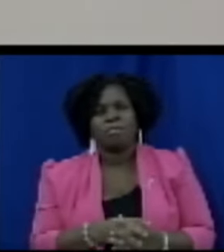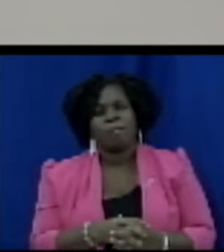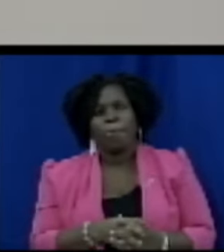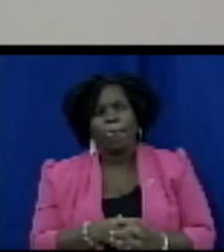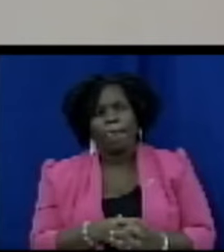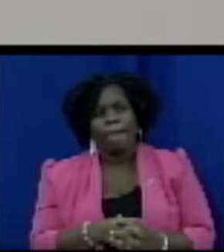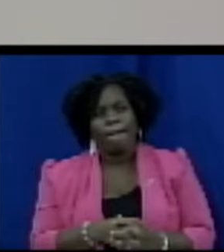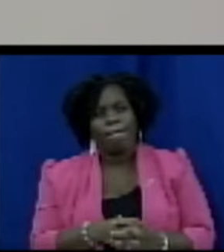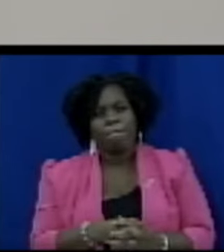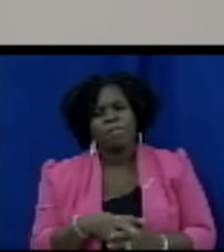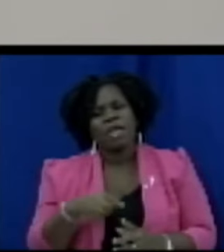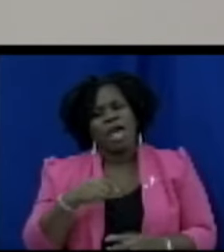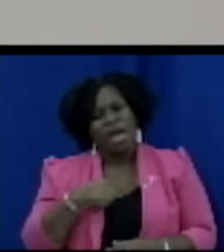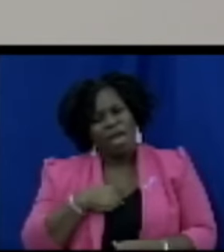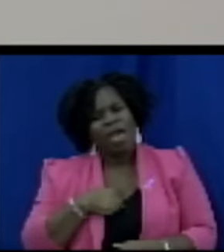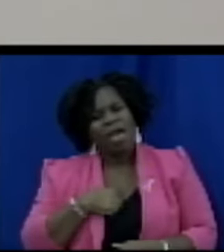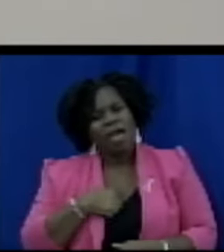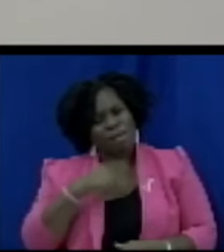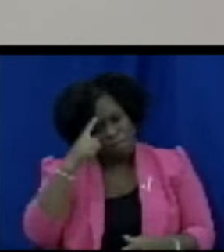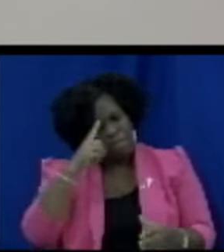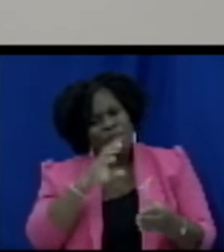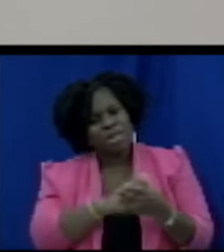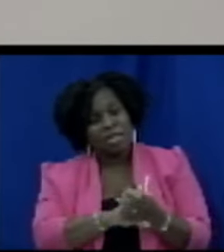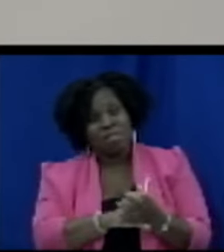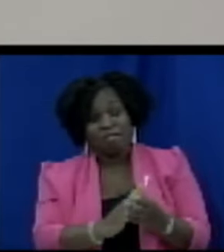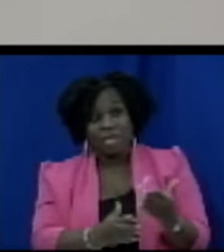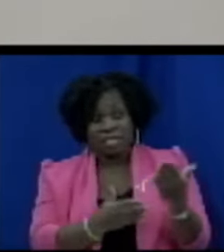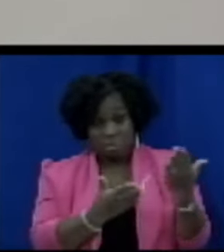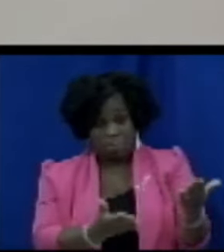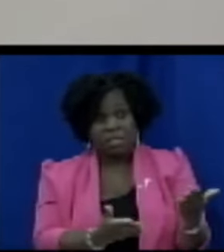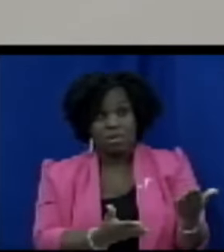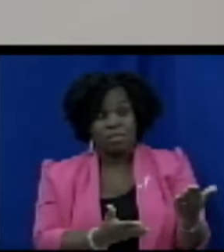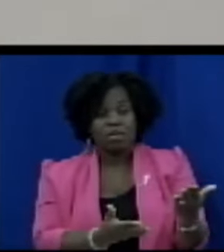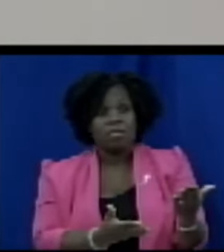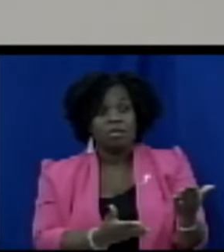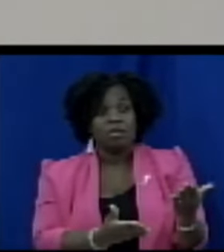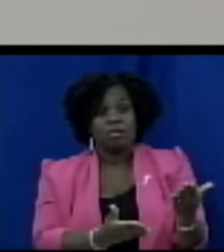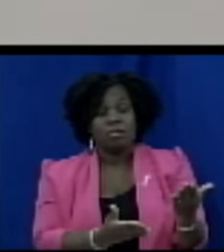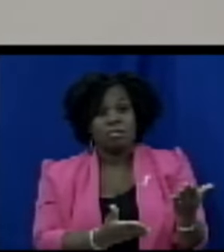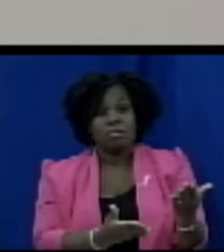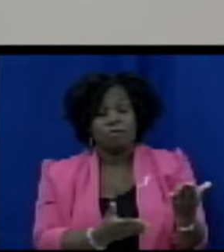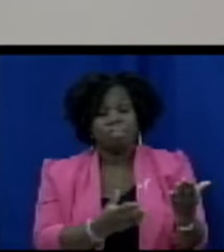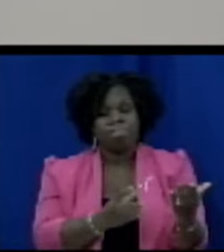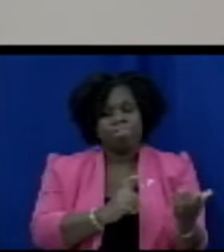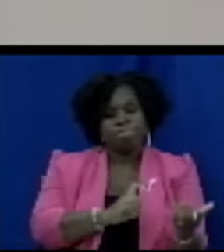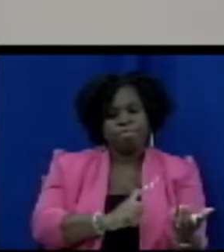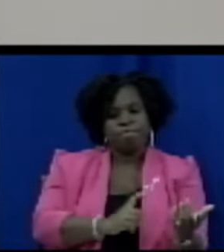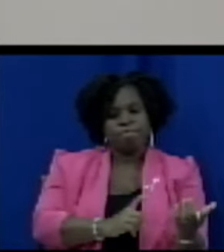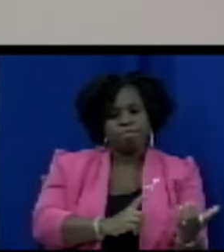I do believe that this bill in terms of it replacing the original